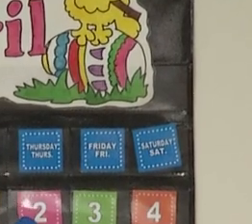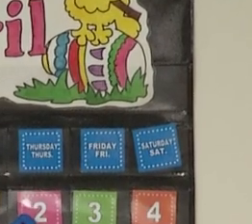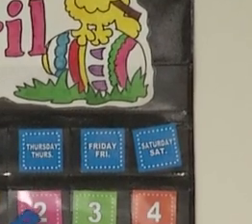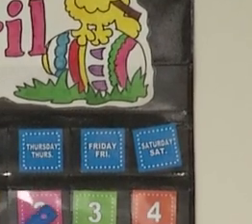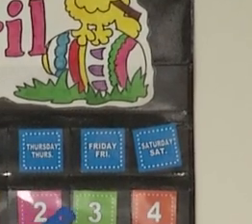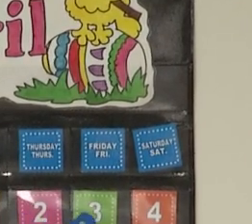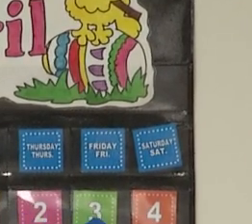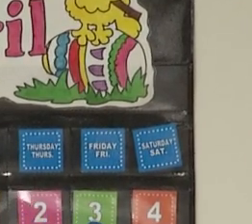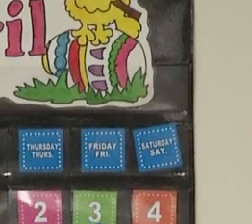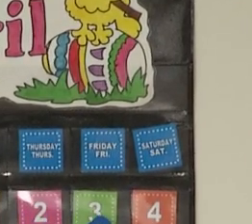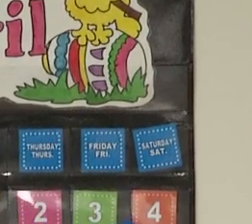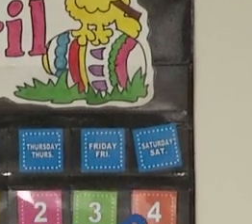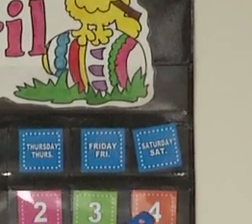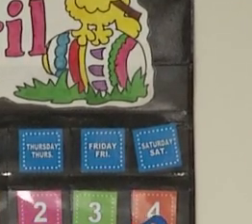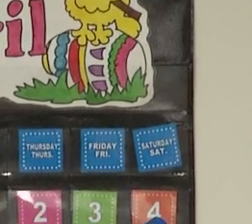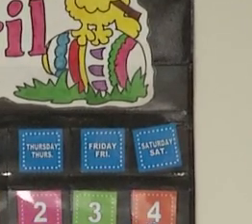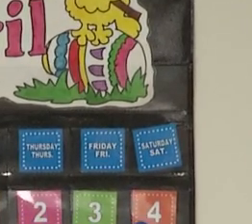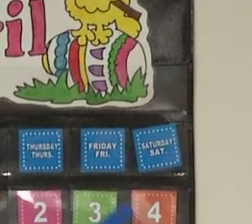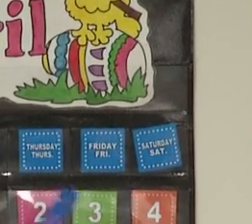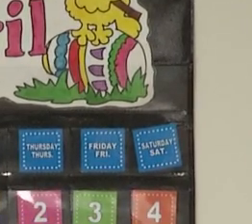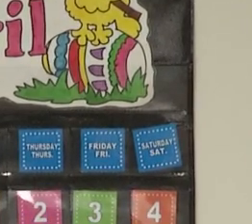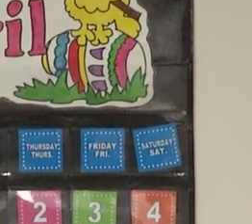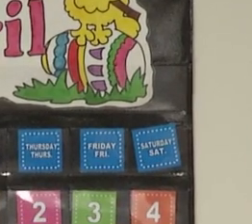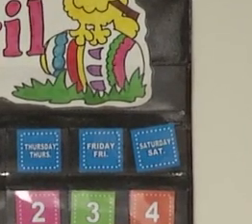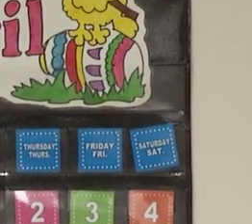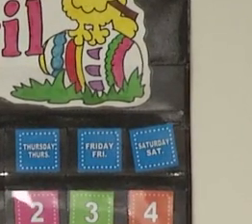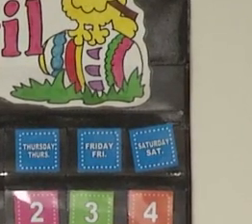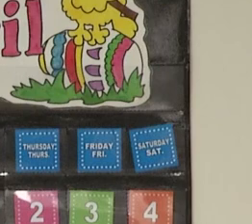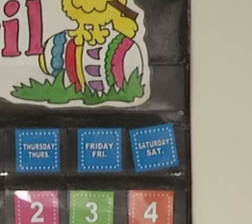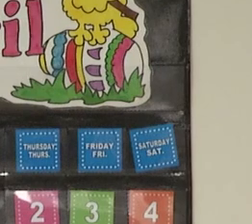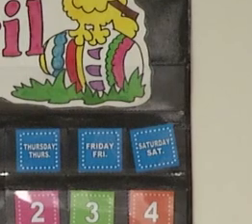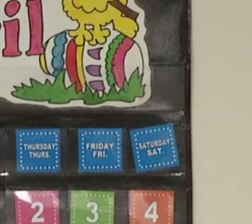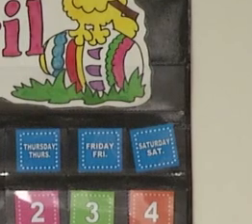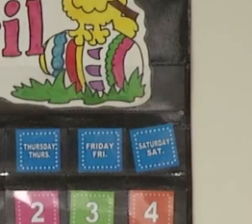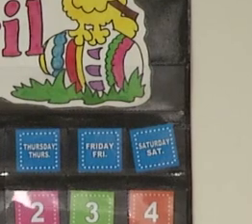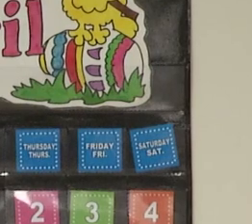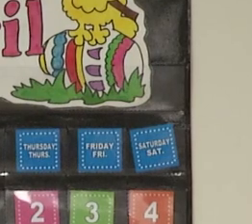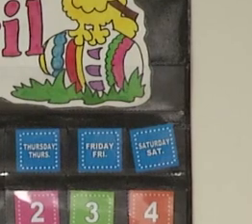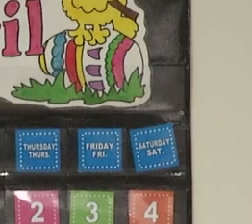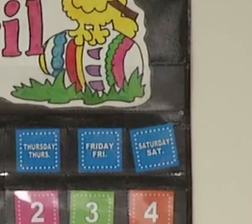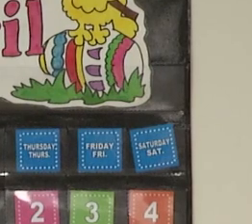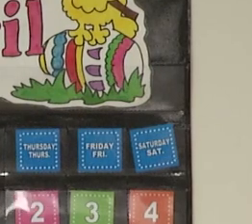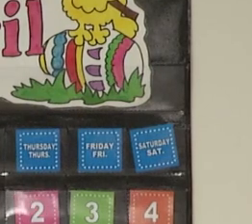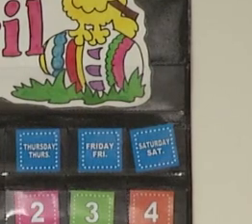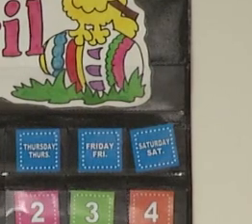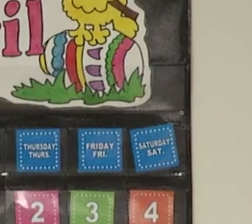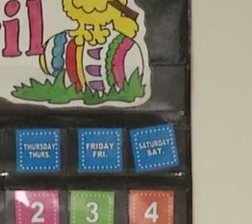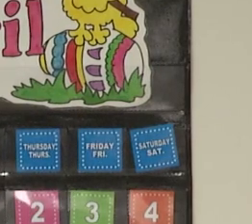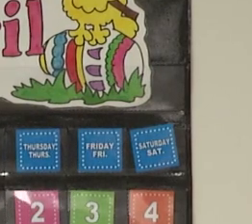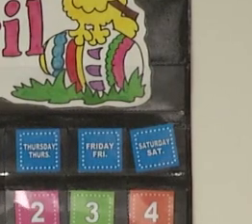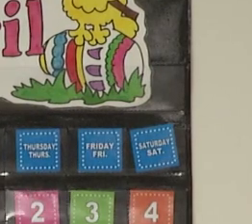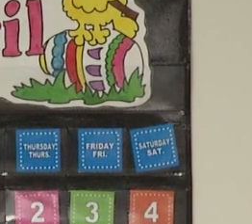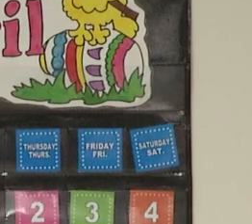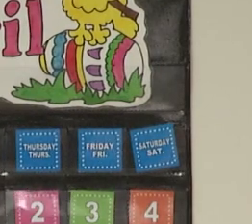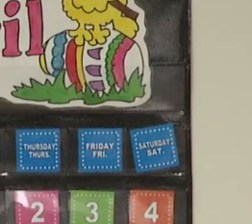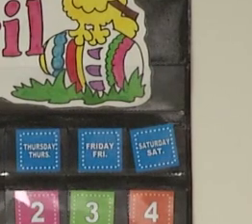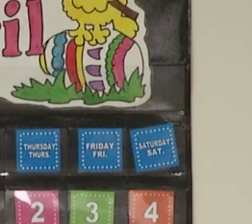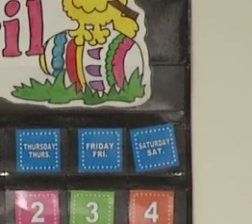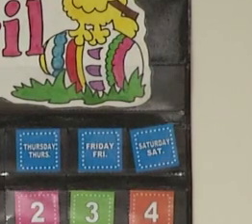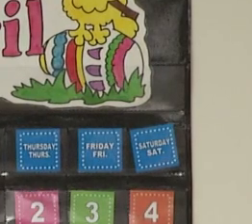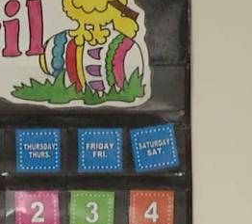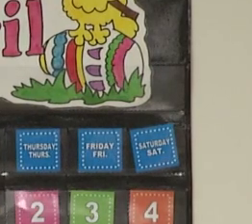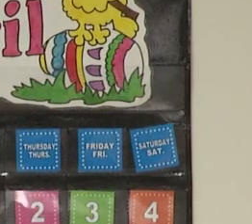two, three, four, five, six, seven, eight,